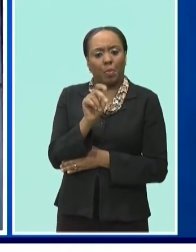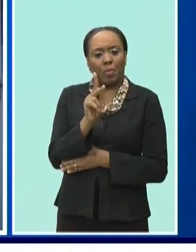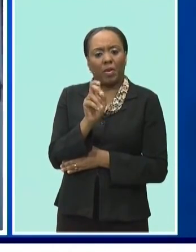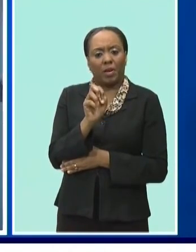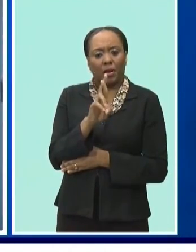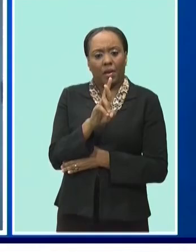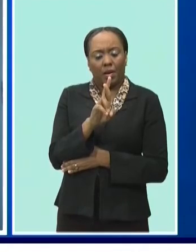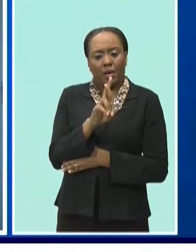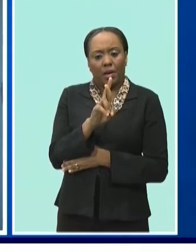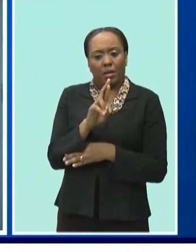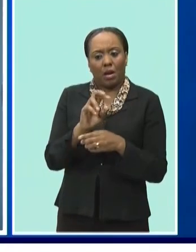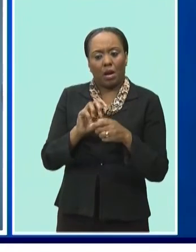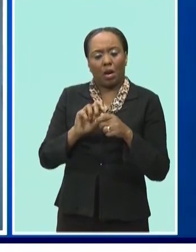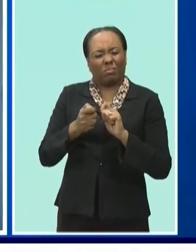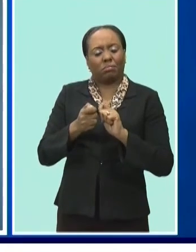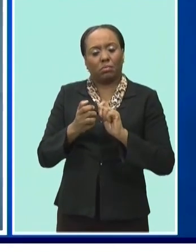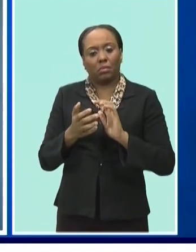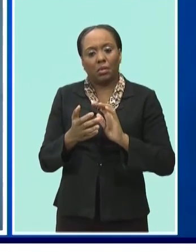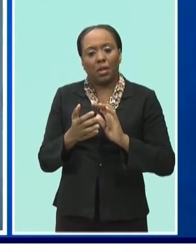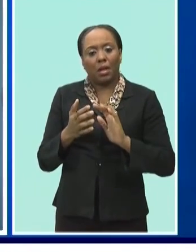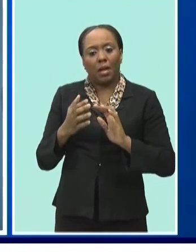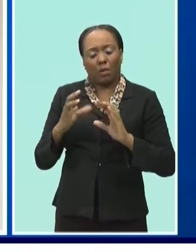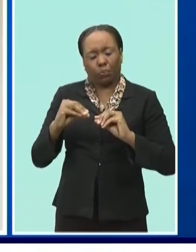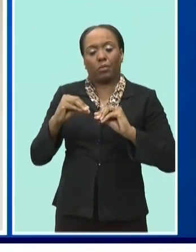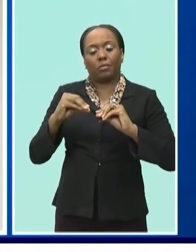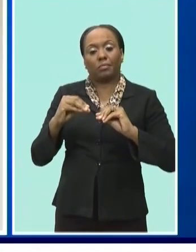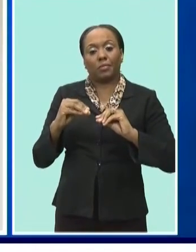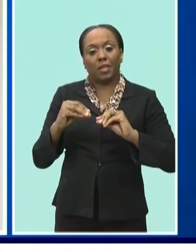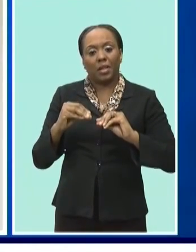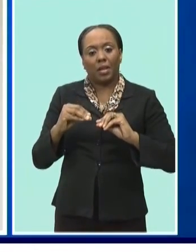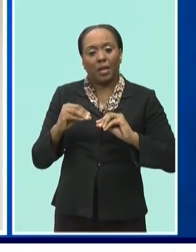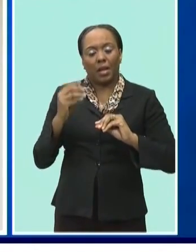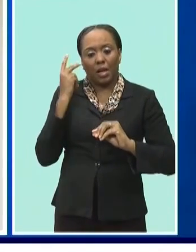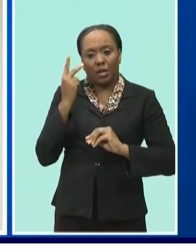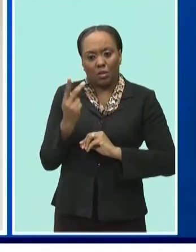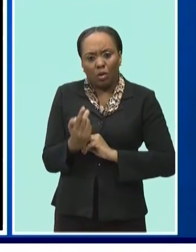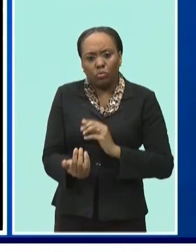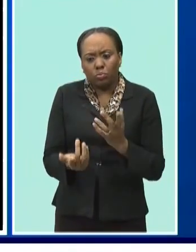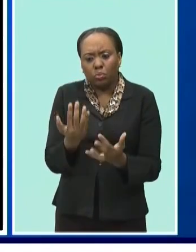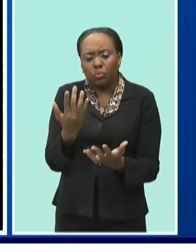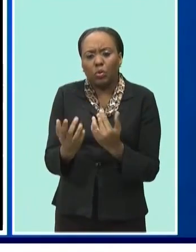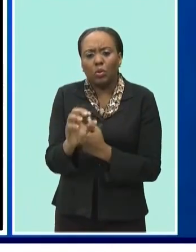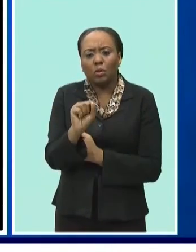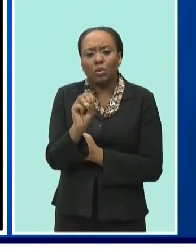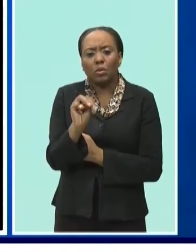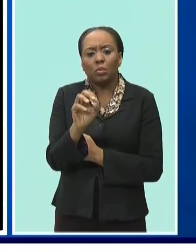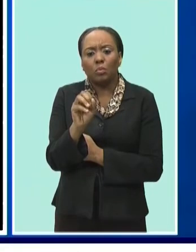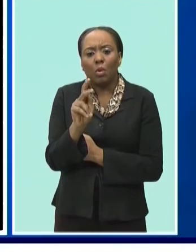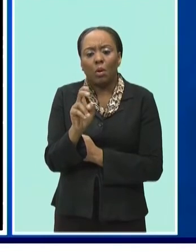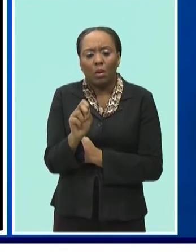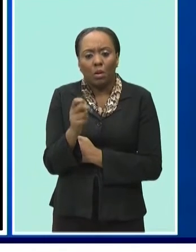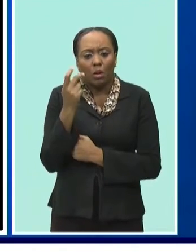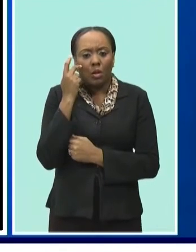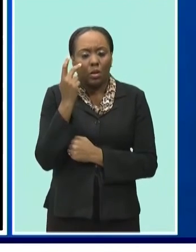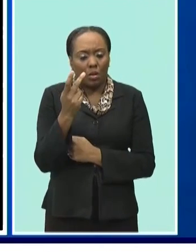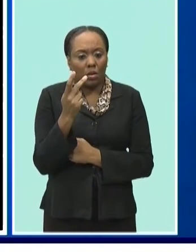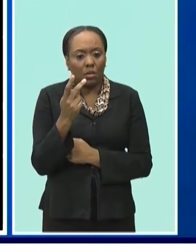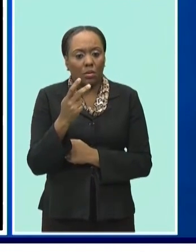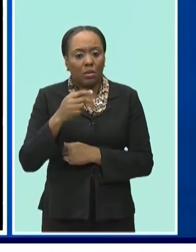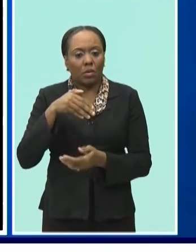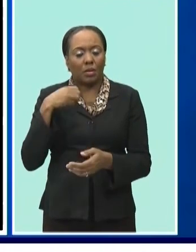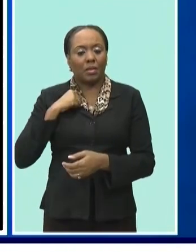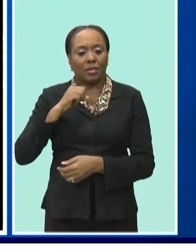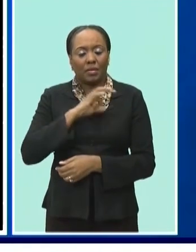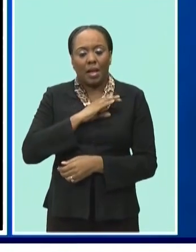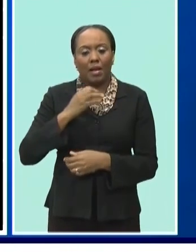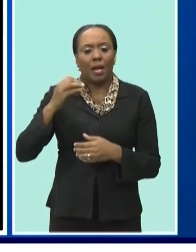and the smoke which was seen coming from the panel. When Newsroom visited the hospital, medical staff were seen using their phones to light